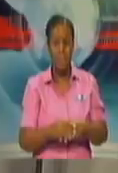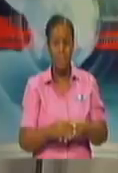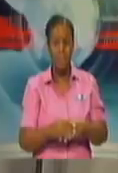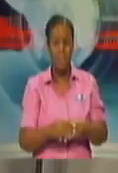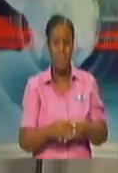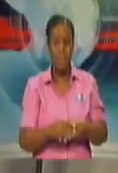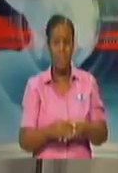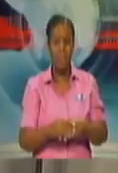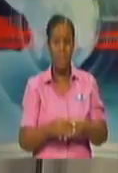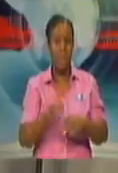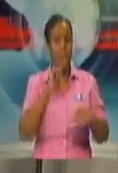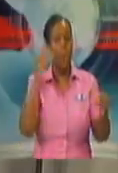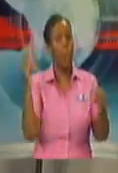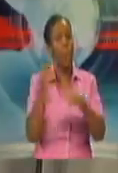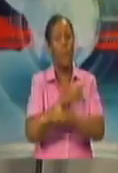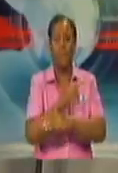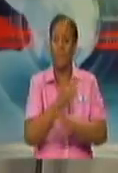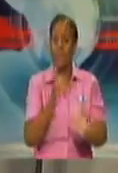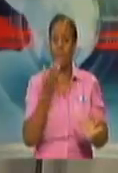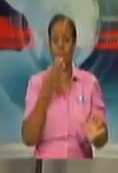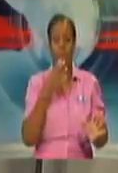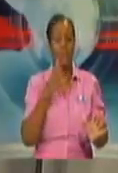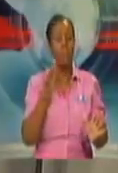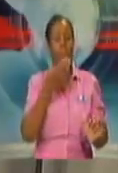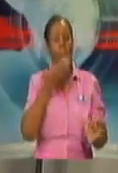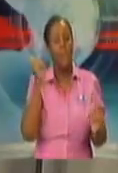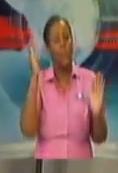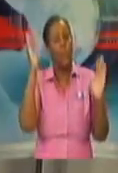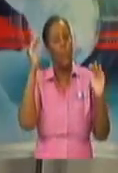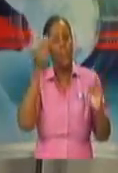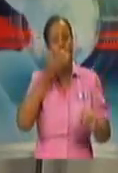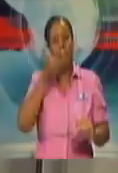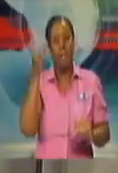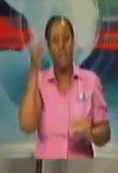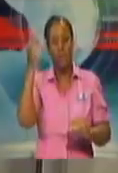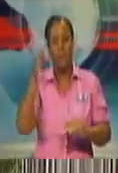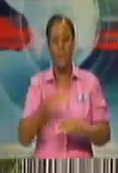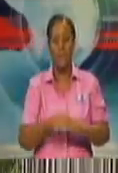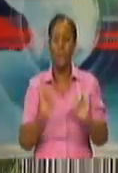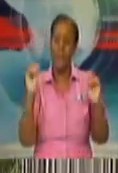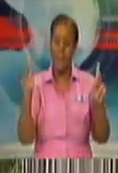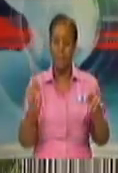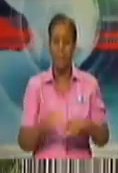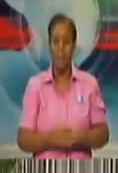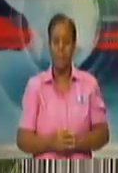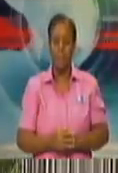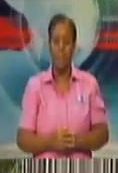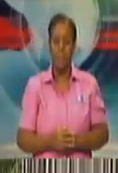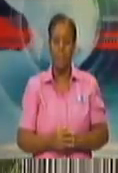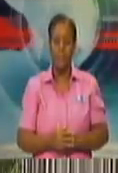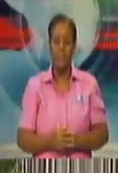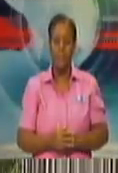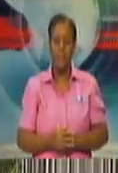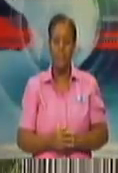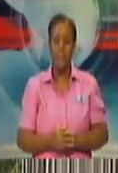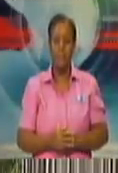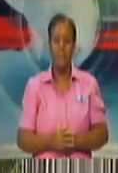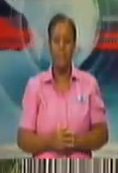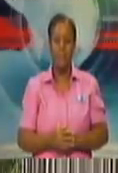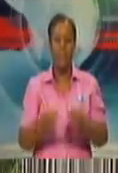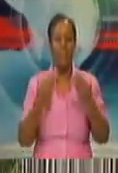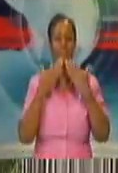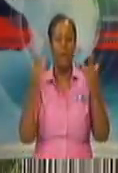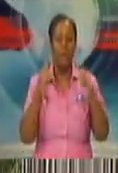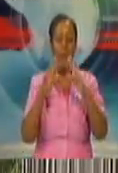is what has us in this position now. So let's not lose that position, okay? Thank you very much. Thank you very much, Minister. I just